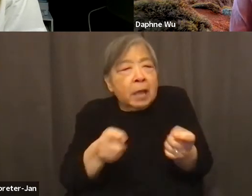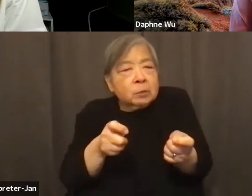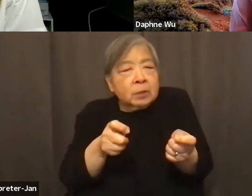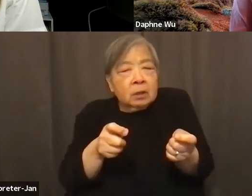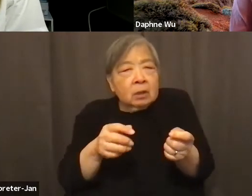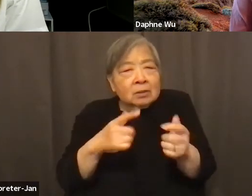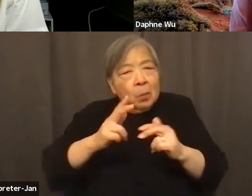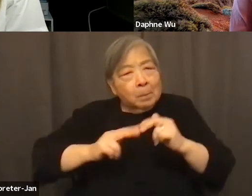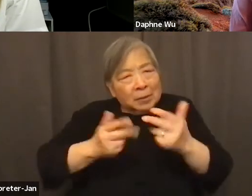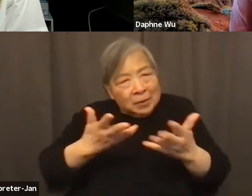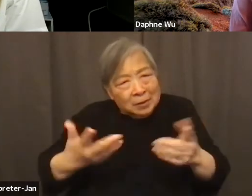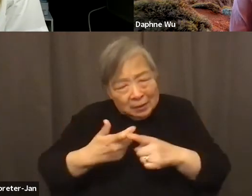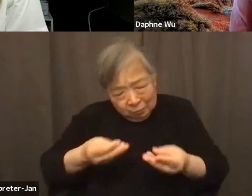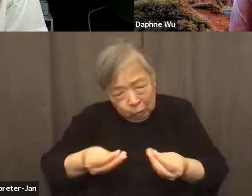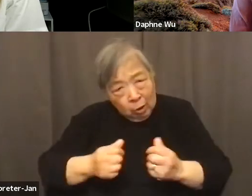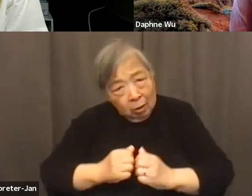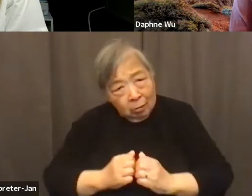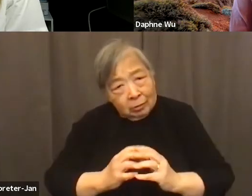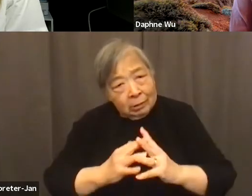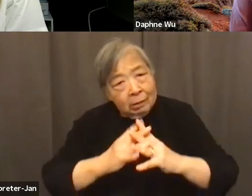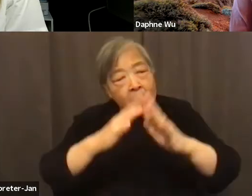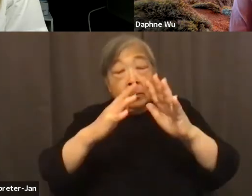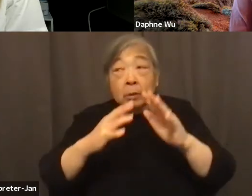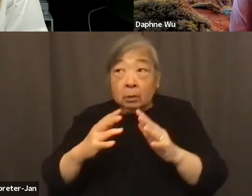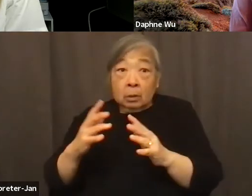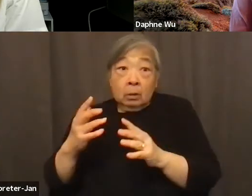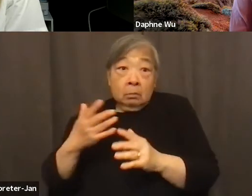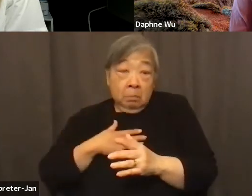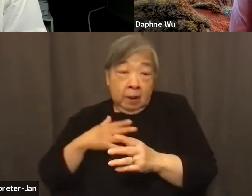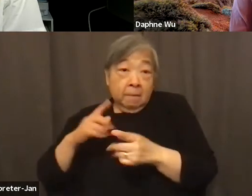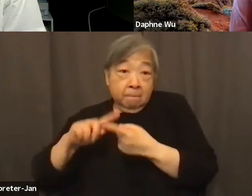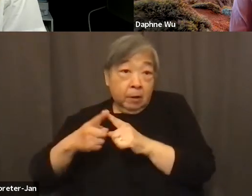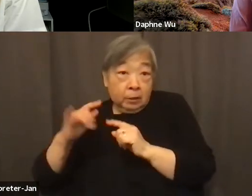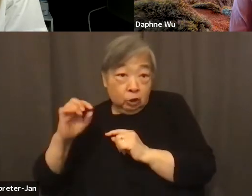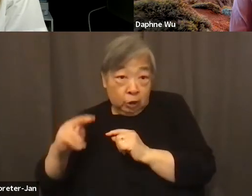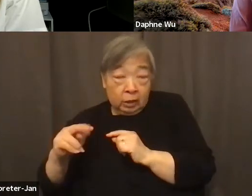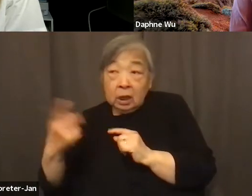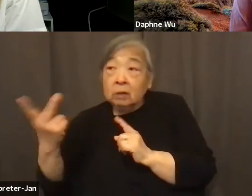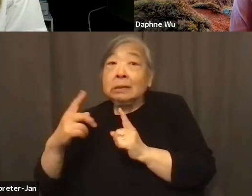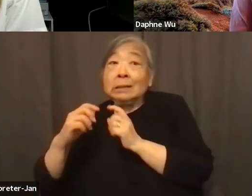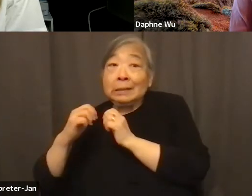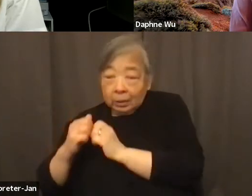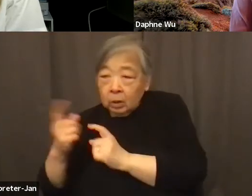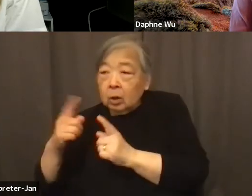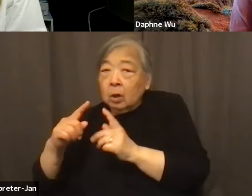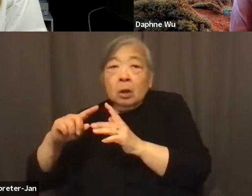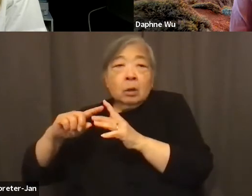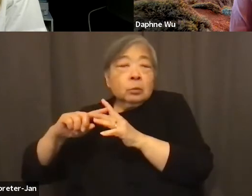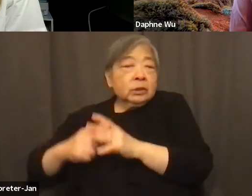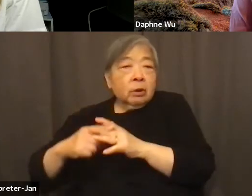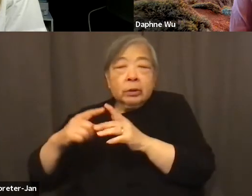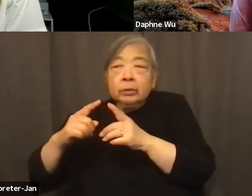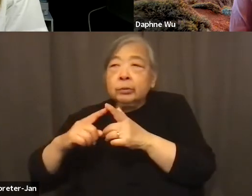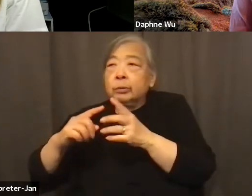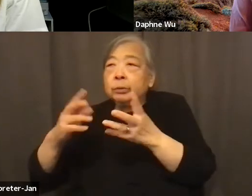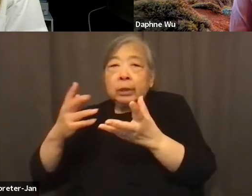building stuff from the ground up. Got together with my really good friend, Jen, and we just tried to launch like a gift card platform just